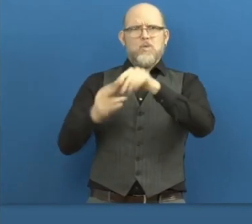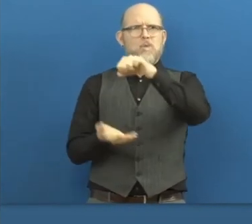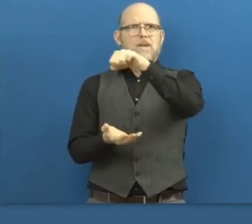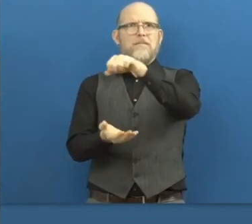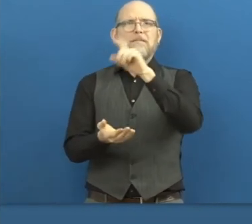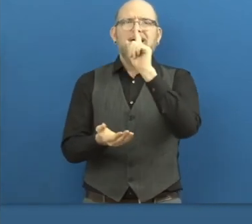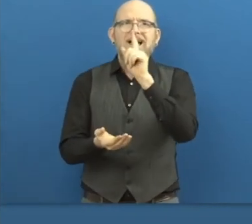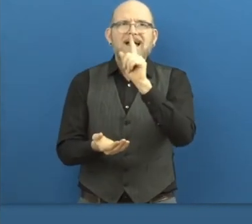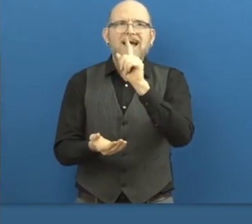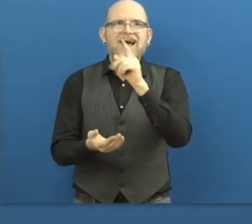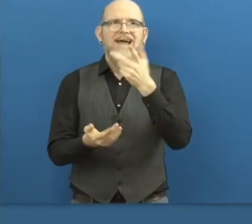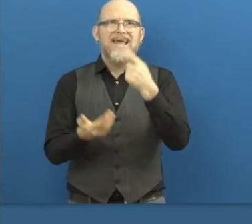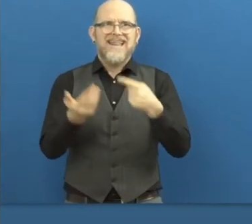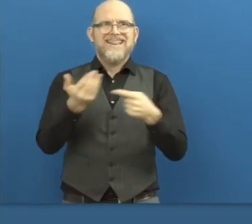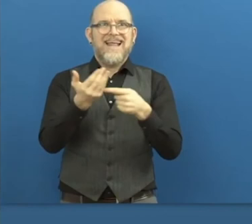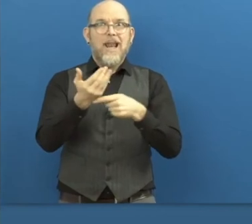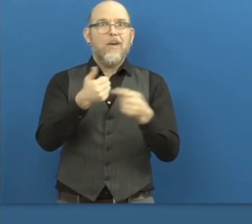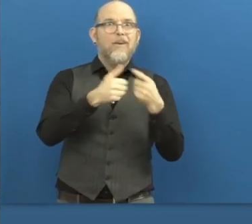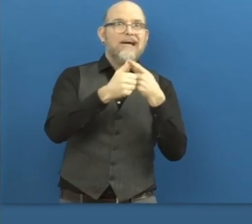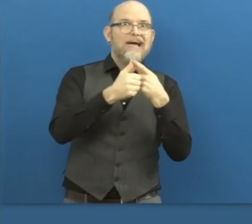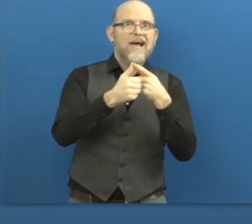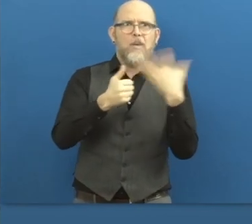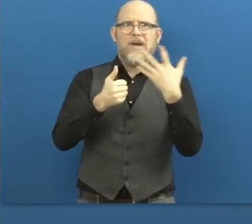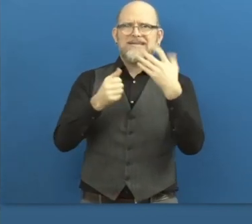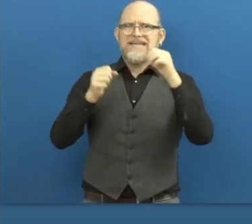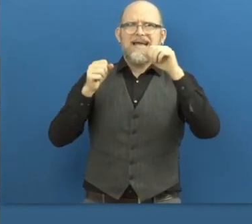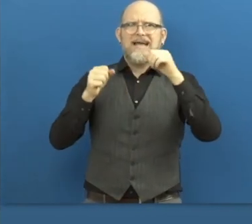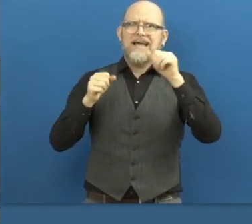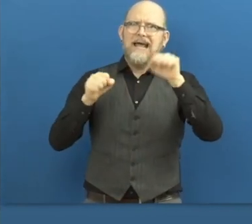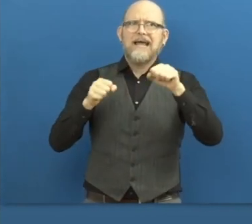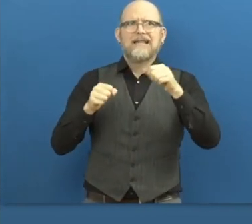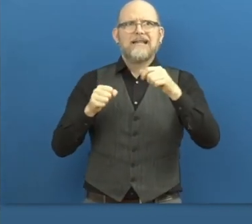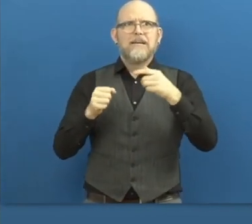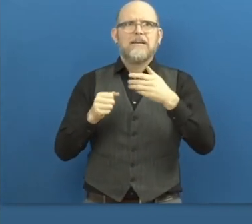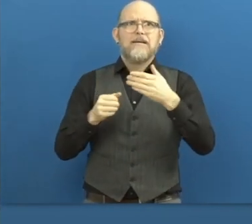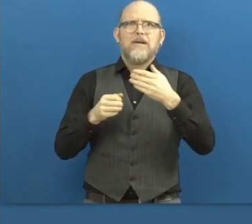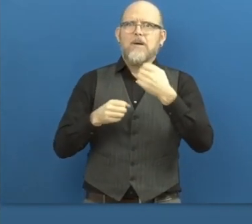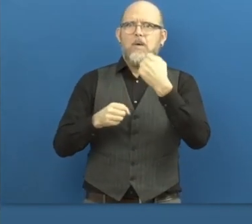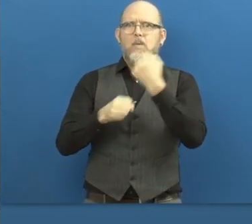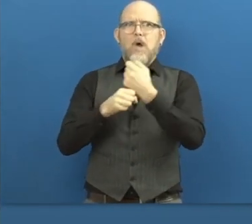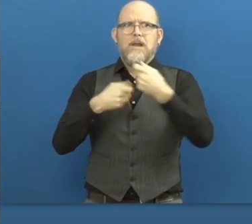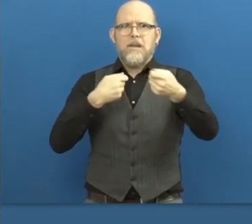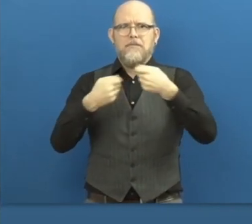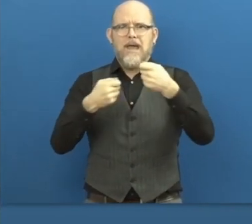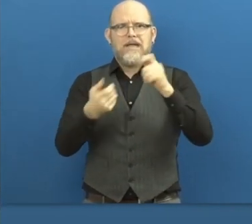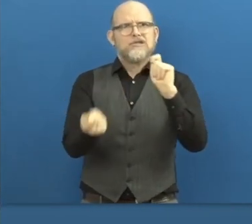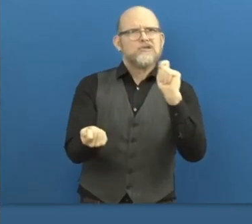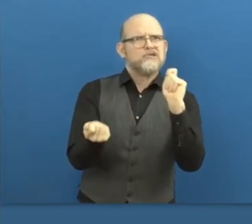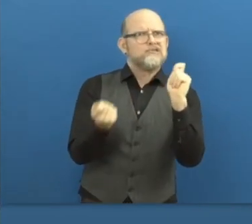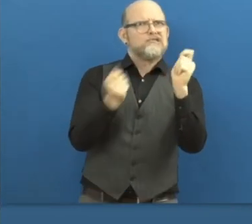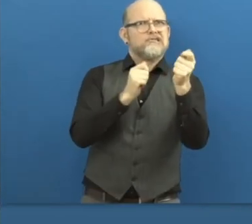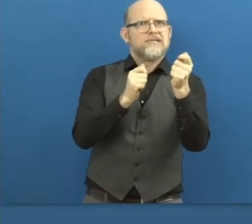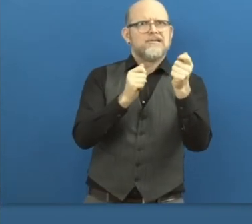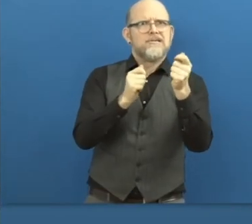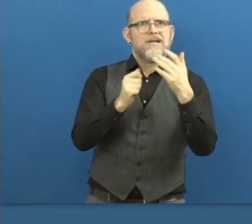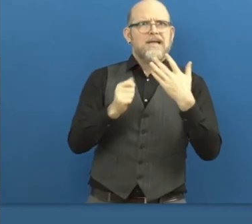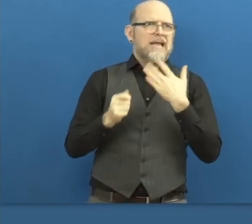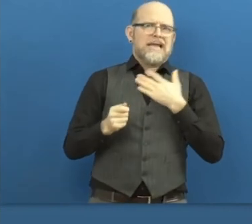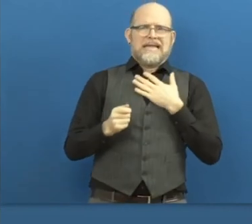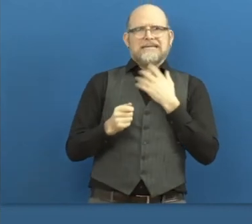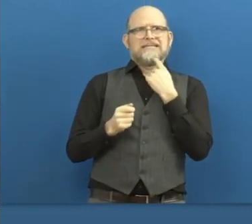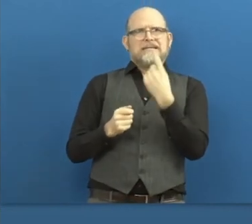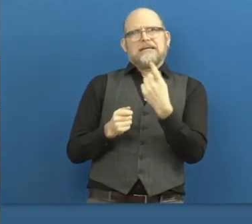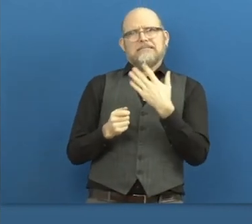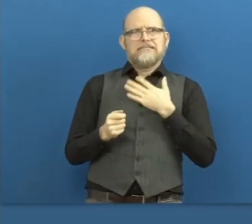change the labor market, change the way the labor market. Absolutely. Gabriel? John? No, no. Go right ahead,